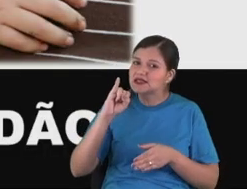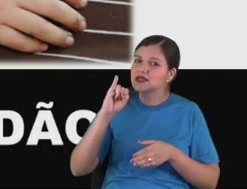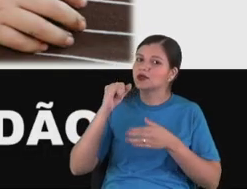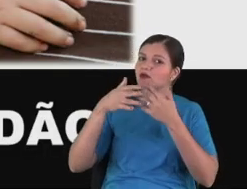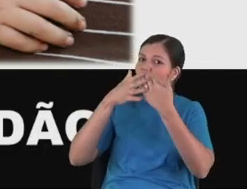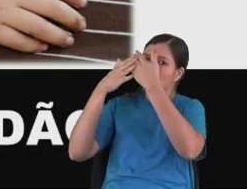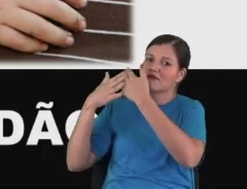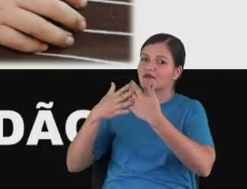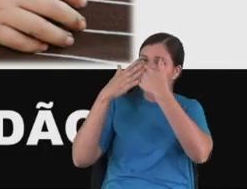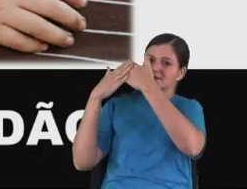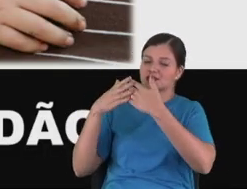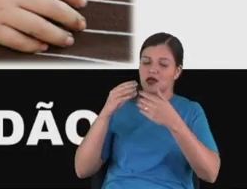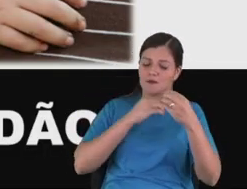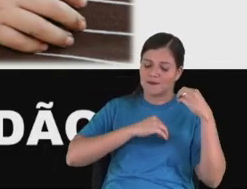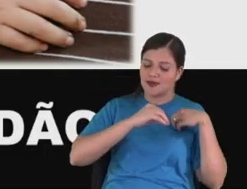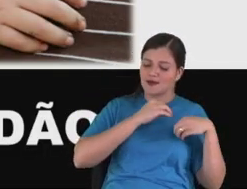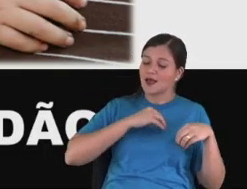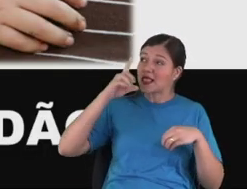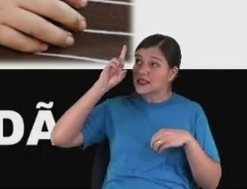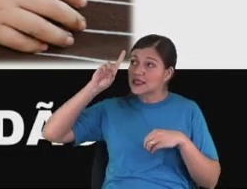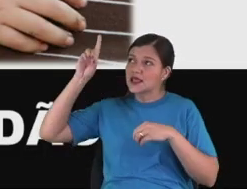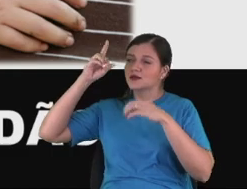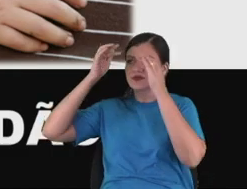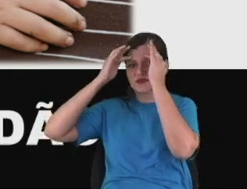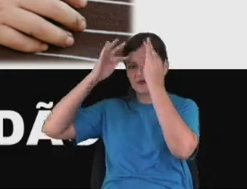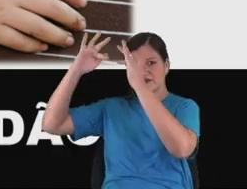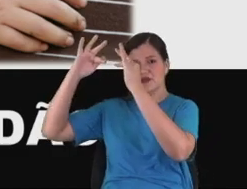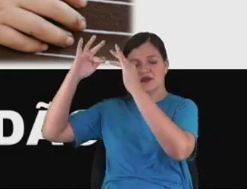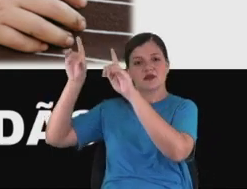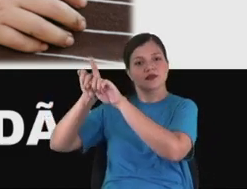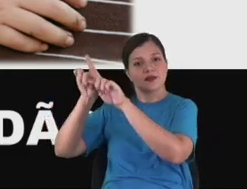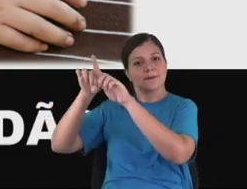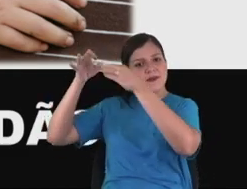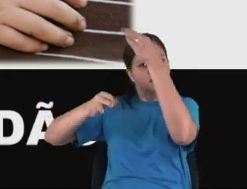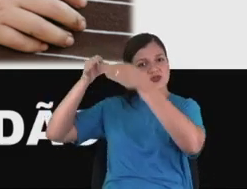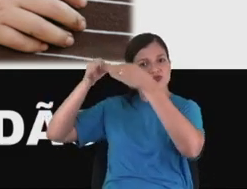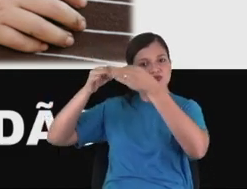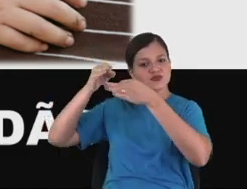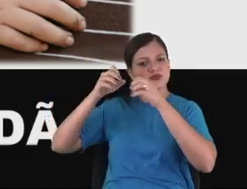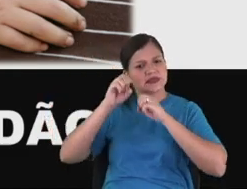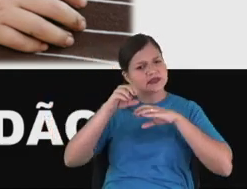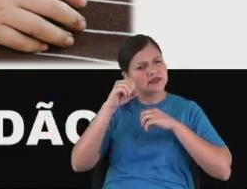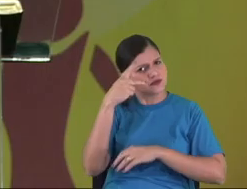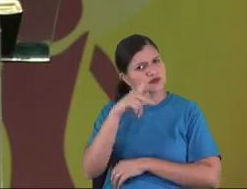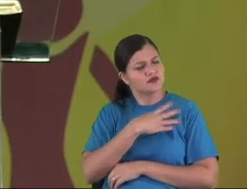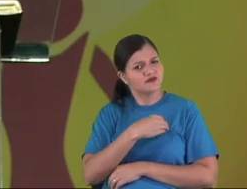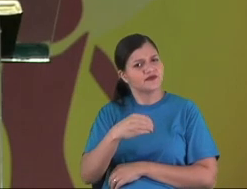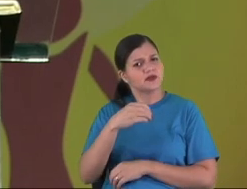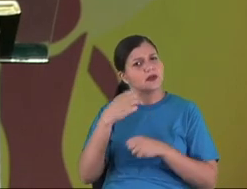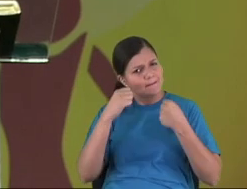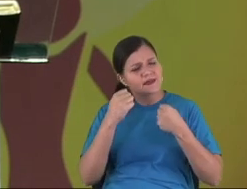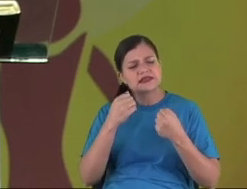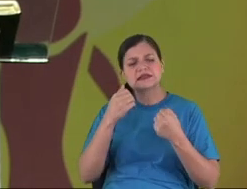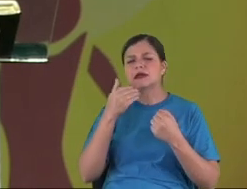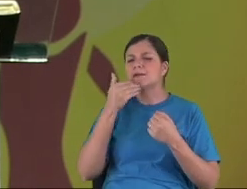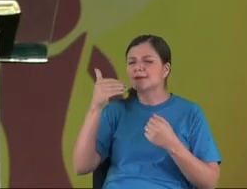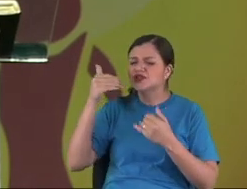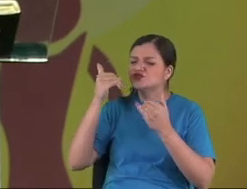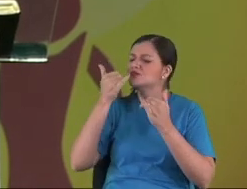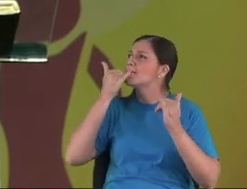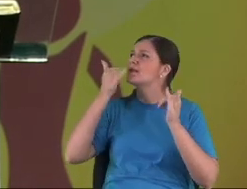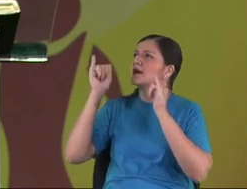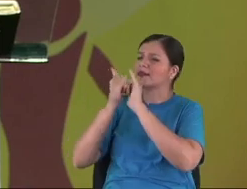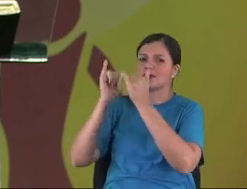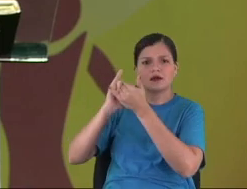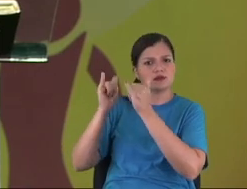God said, if you forgive your sins, He is faithful and fair to forgive